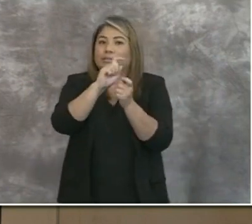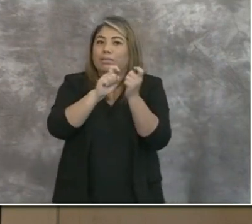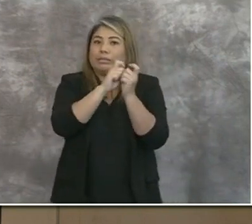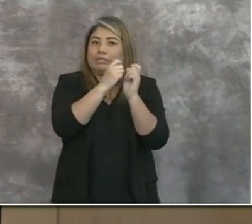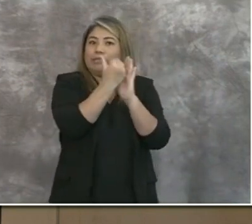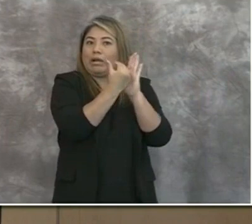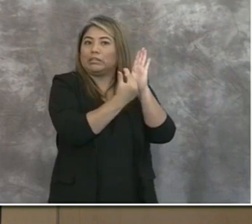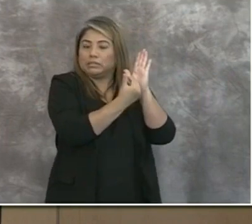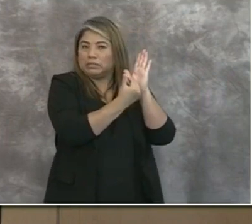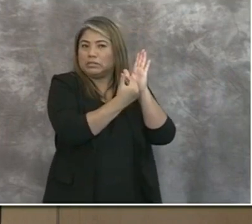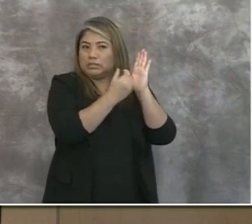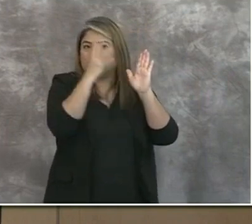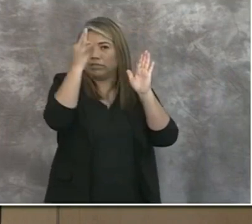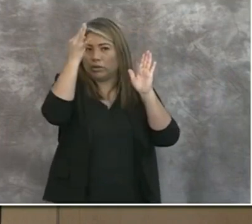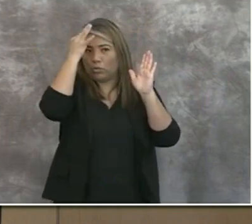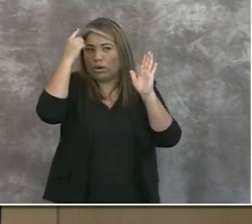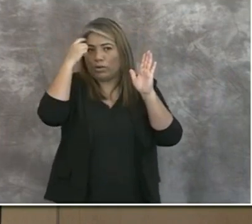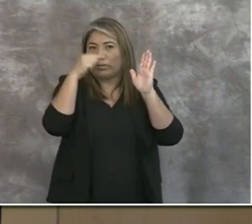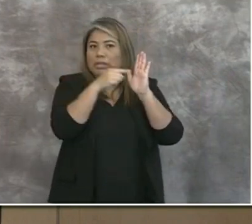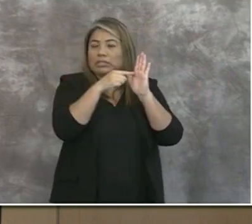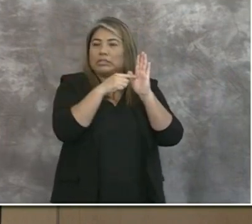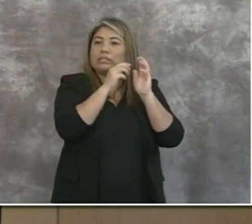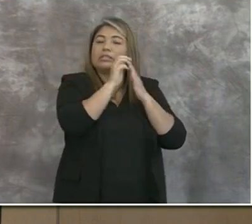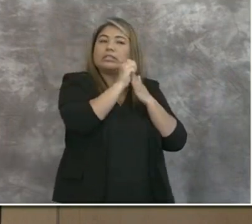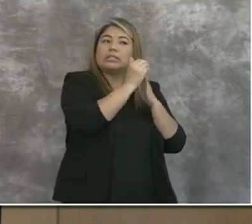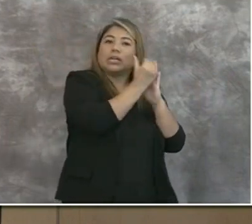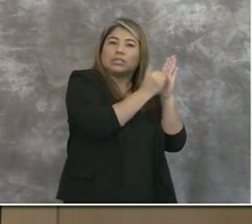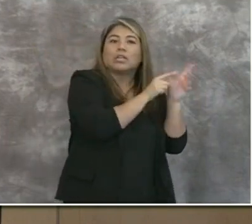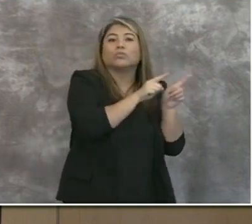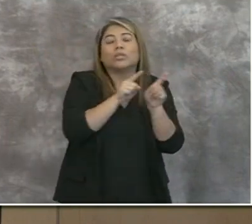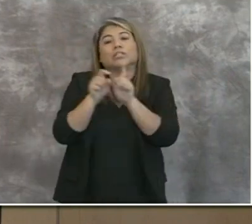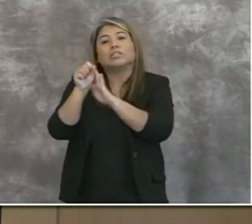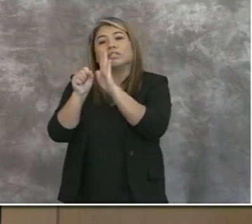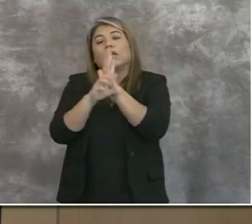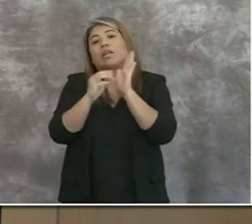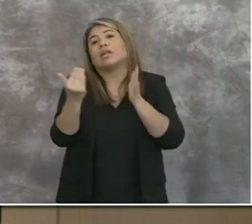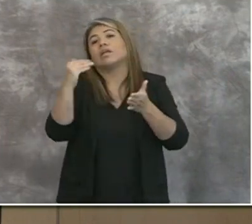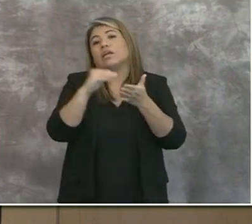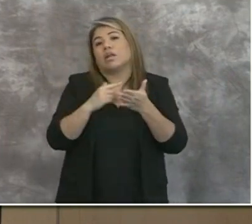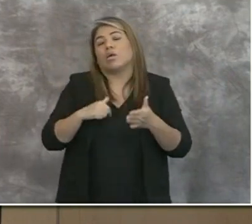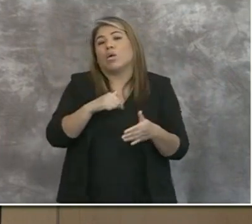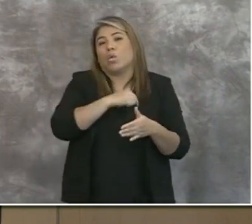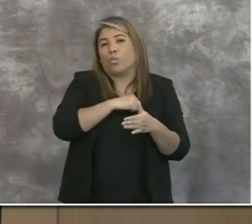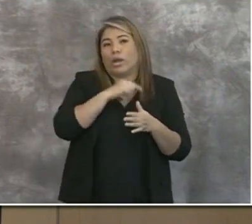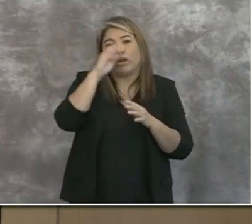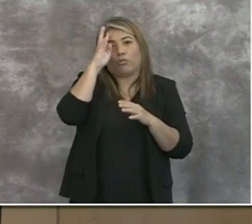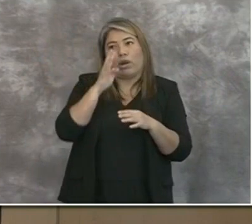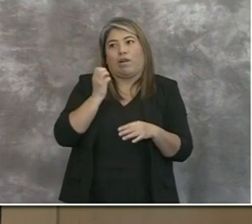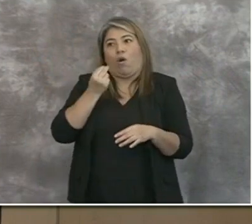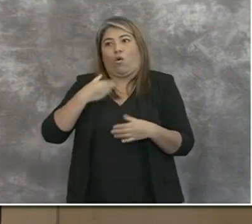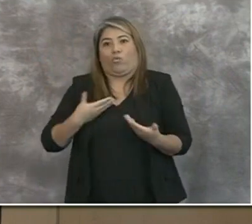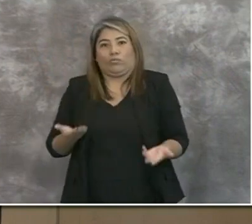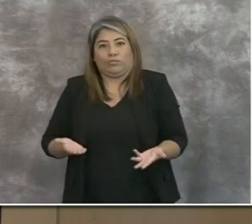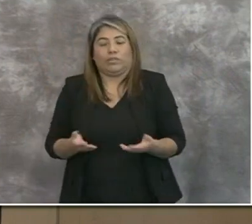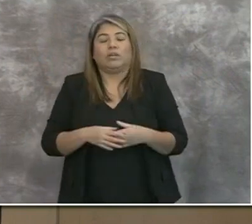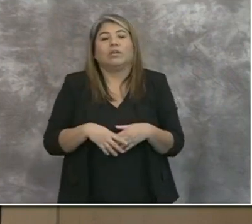the federal government's guidance, as well as the state. And then, again, we created our own. So